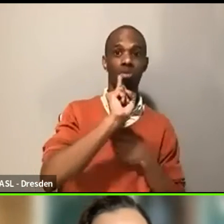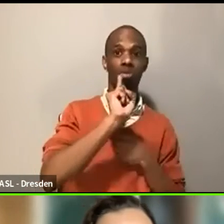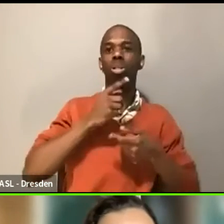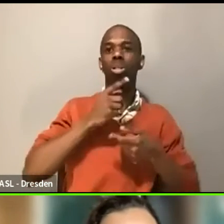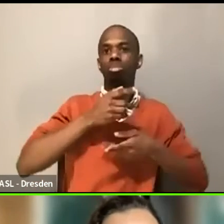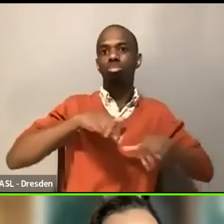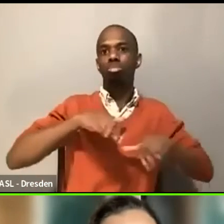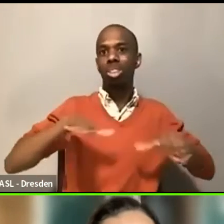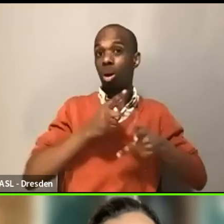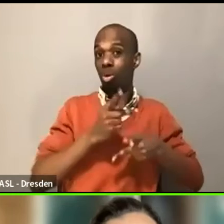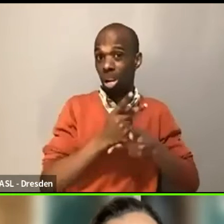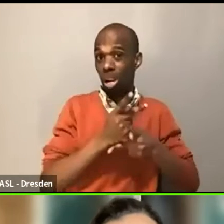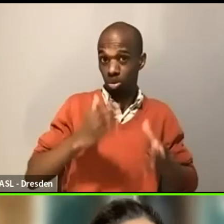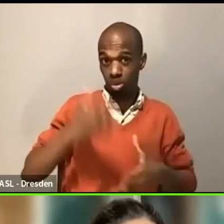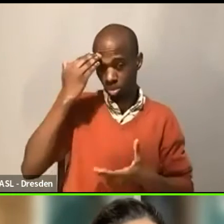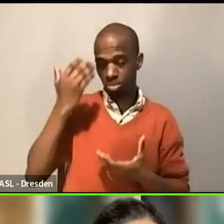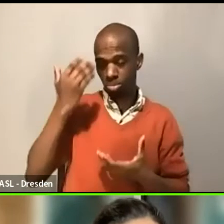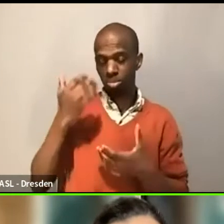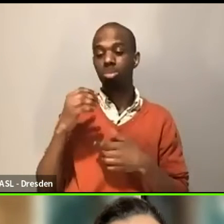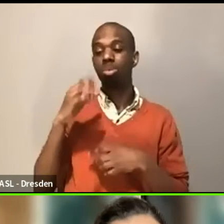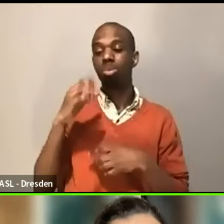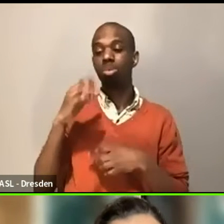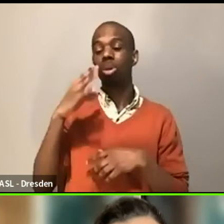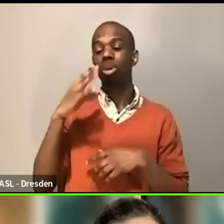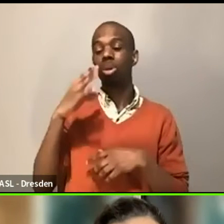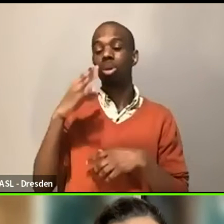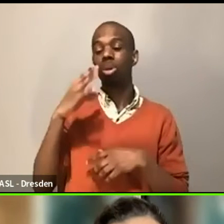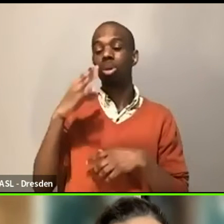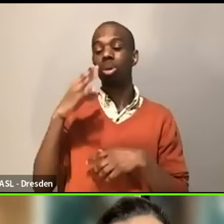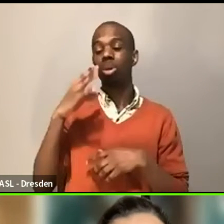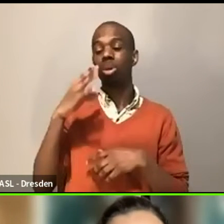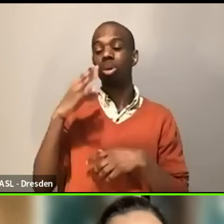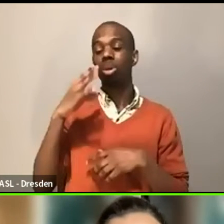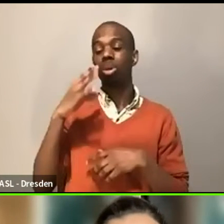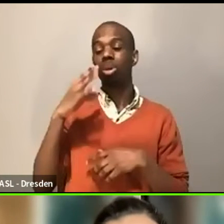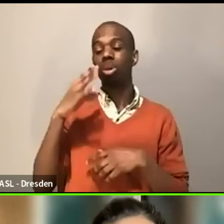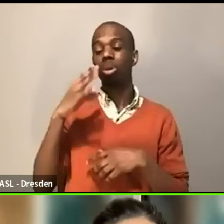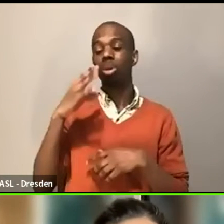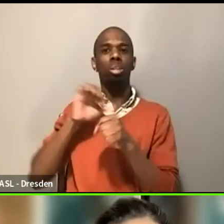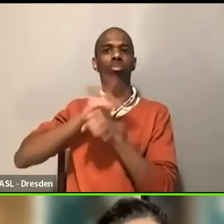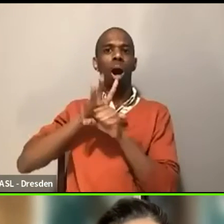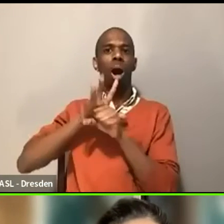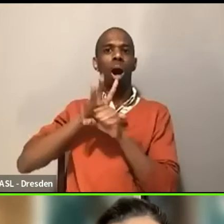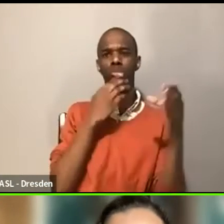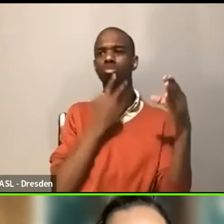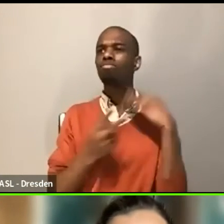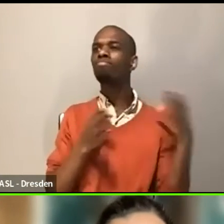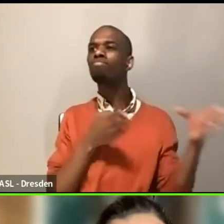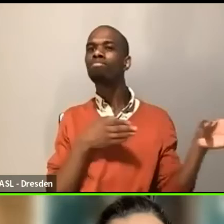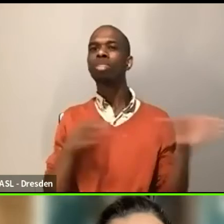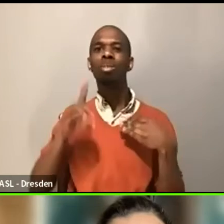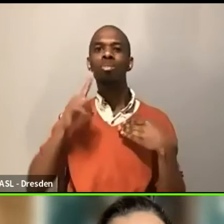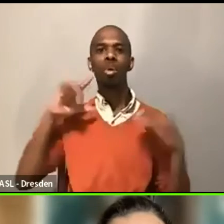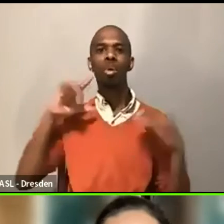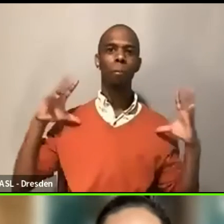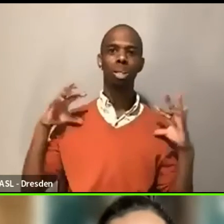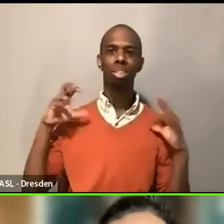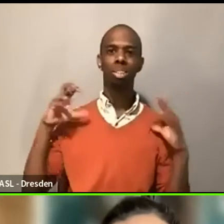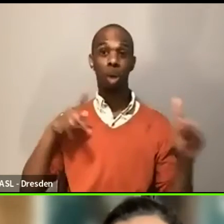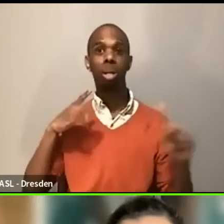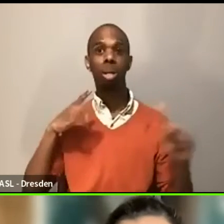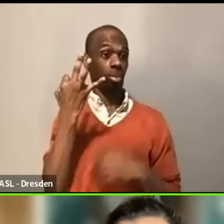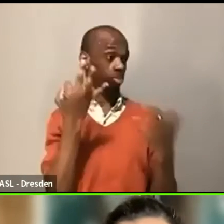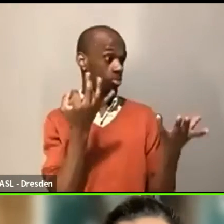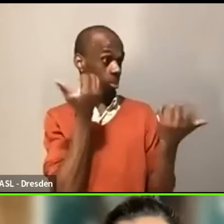with a virus, but we were going to have a holiday party for our playwrights. And we're offering child care reimbursements for anybody that wants to attend the holiday